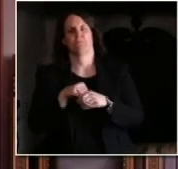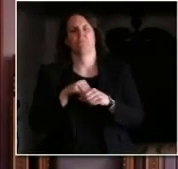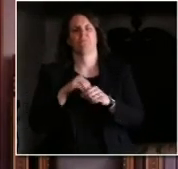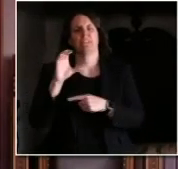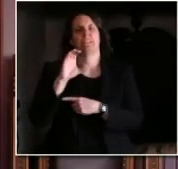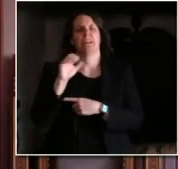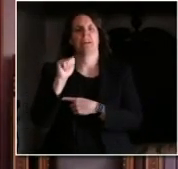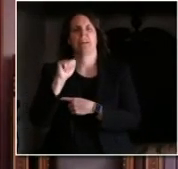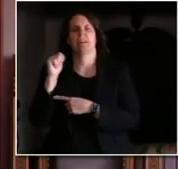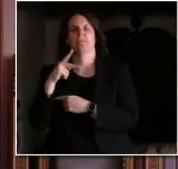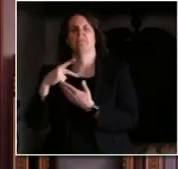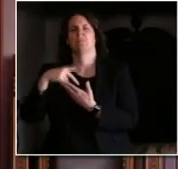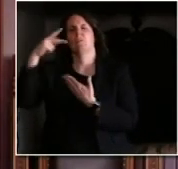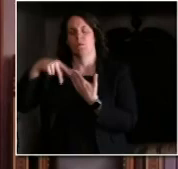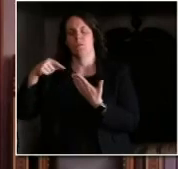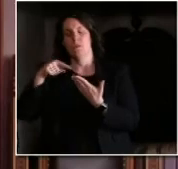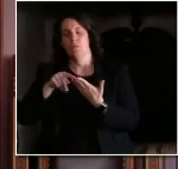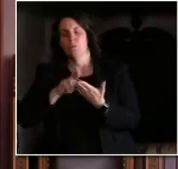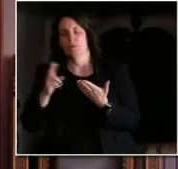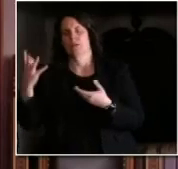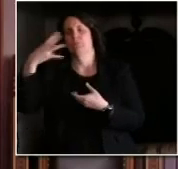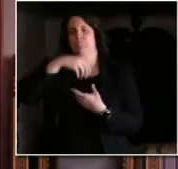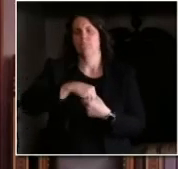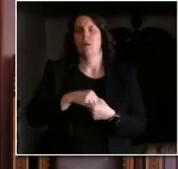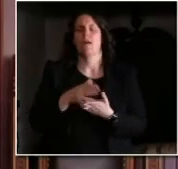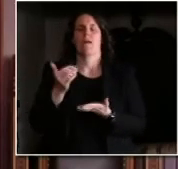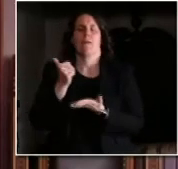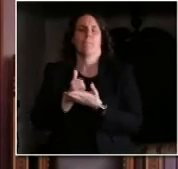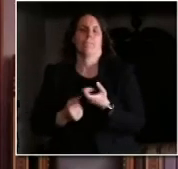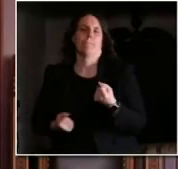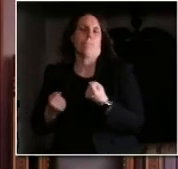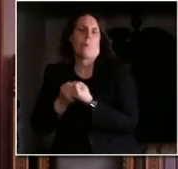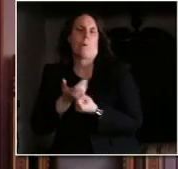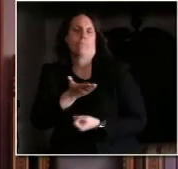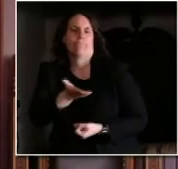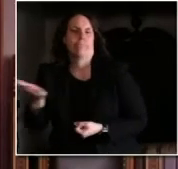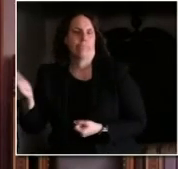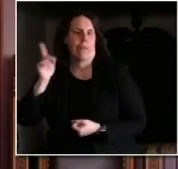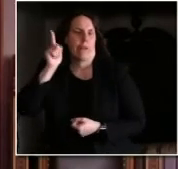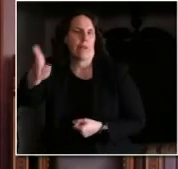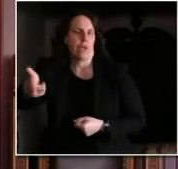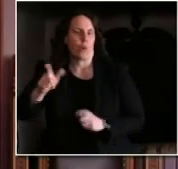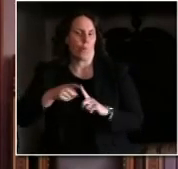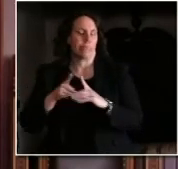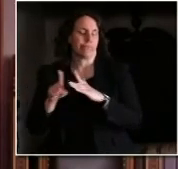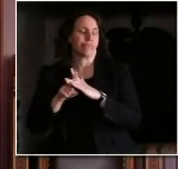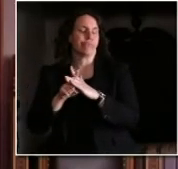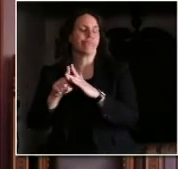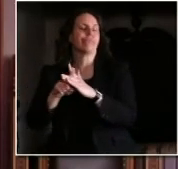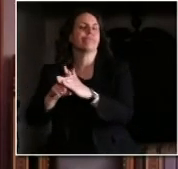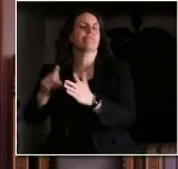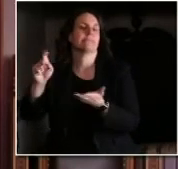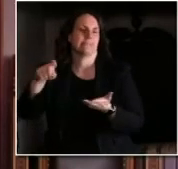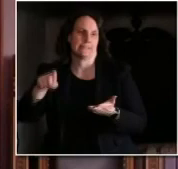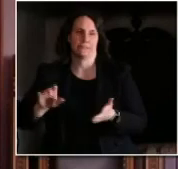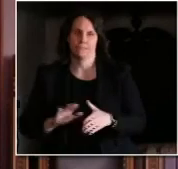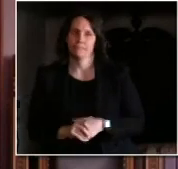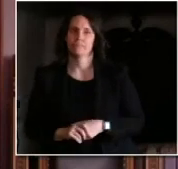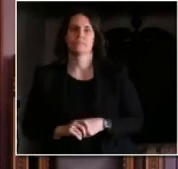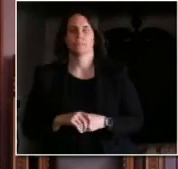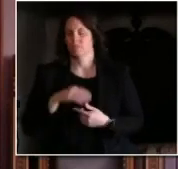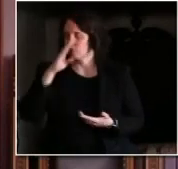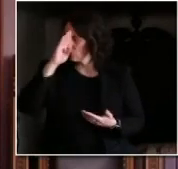a longer haul on this sometimes the stress and the trauma that occurs